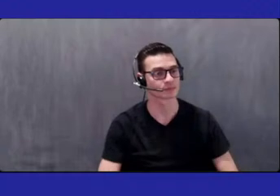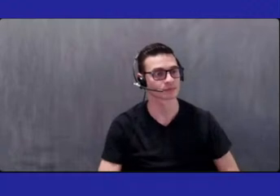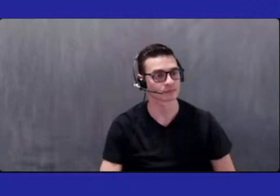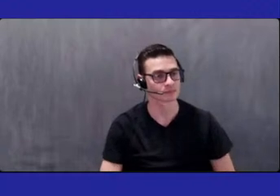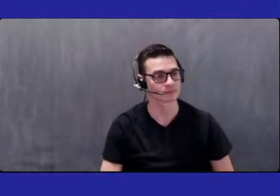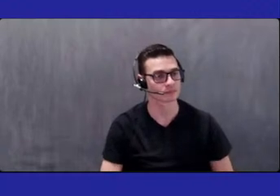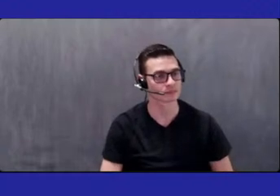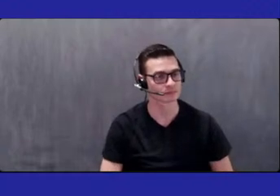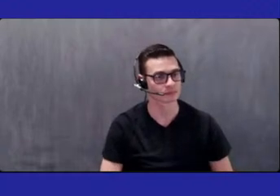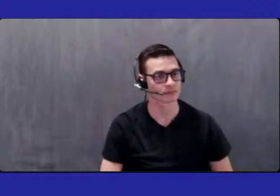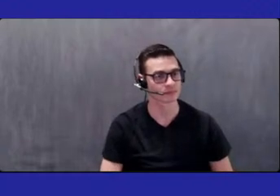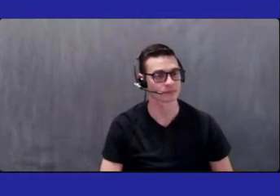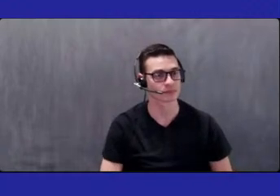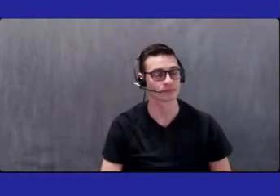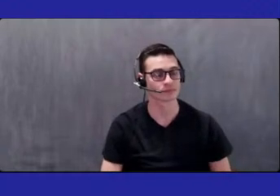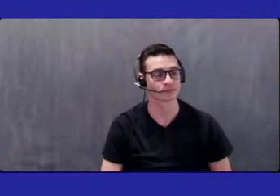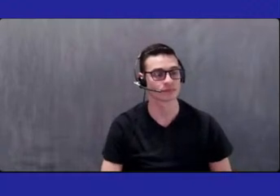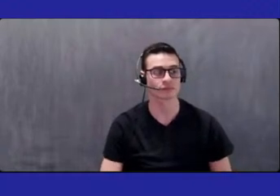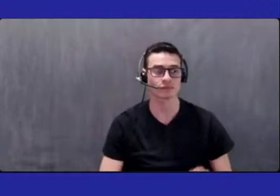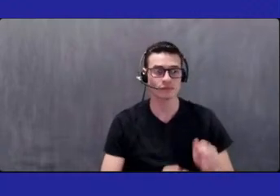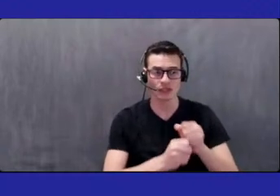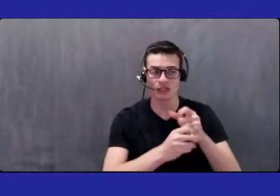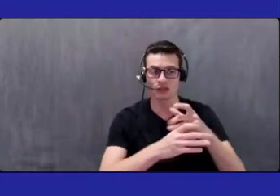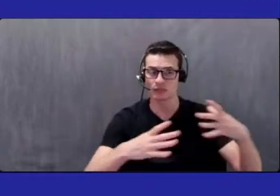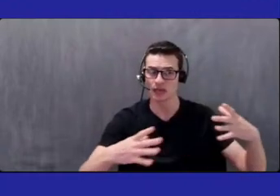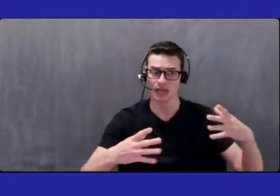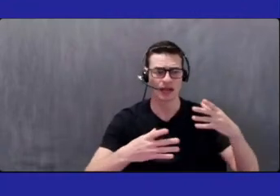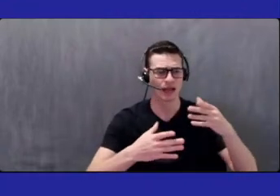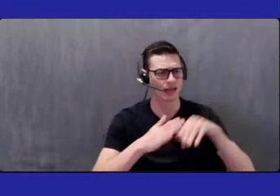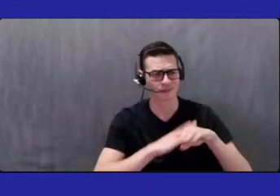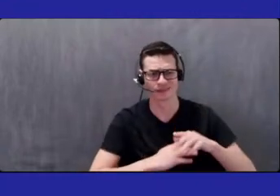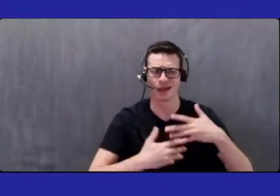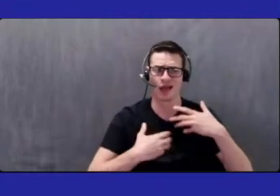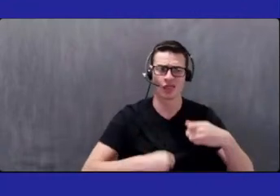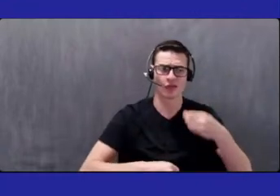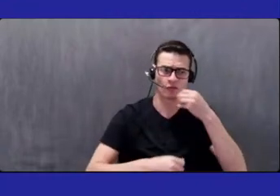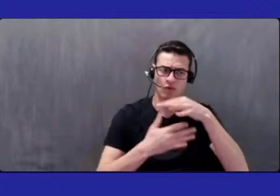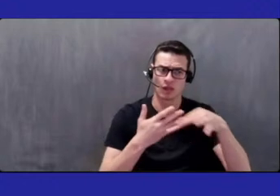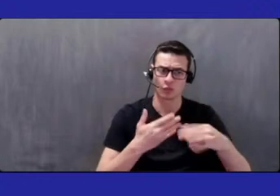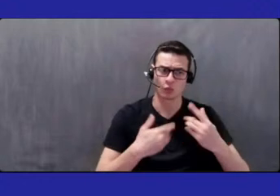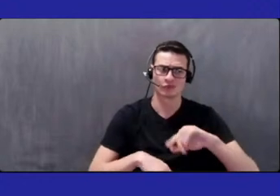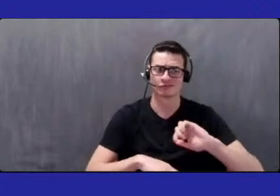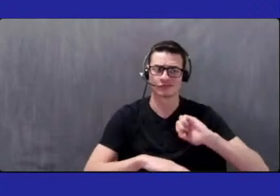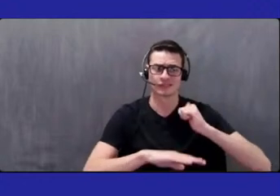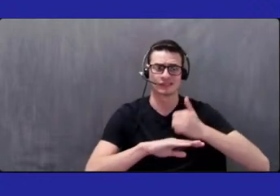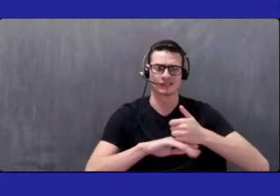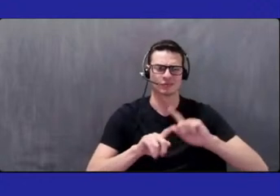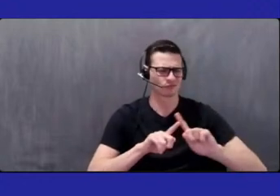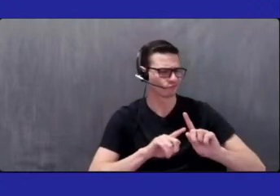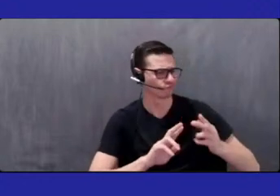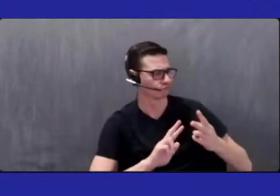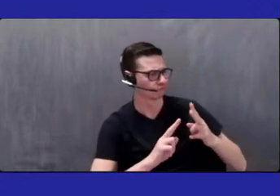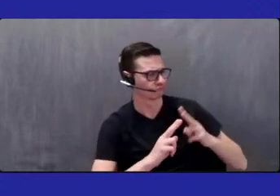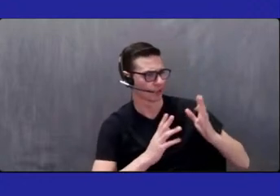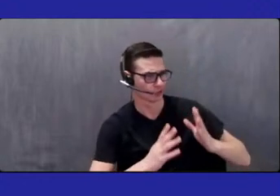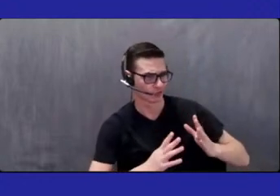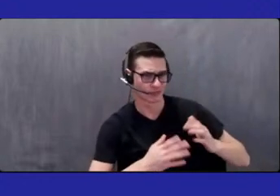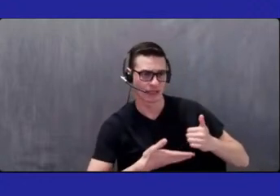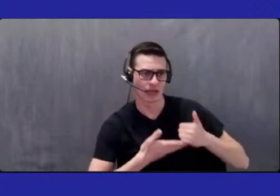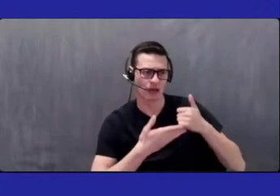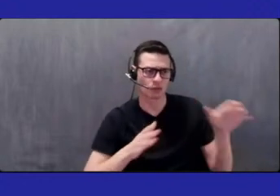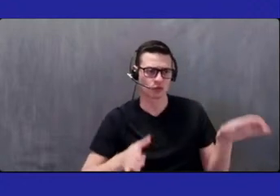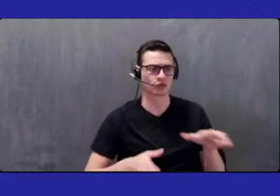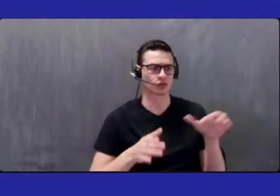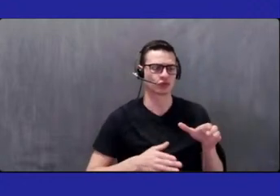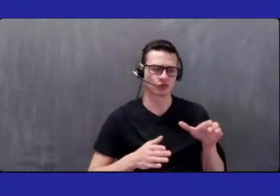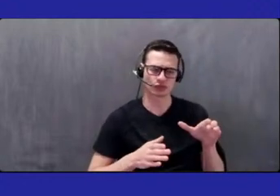access to healthier food options. We've created our community partnerships to promote nutrition and healthier lifestyles.